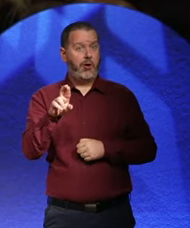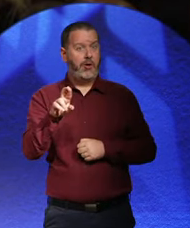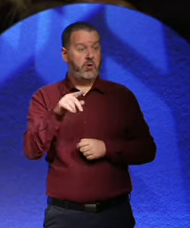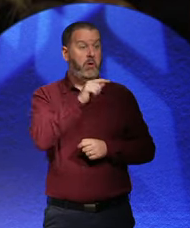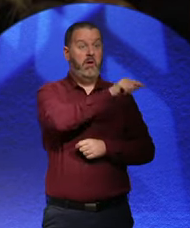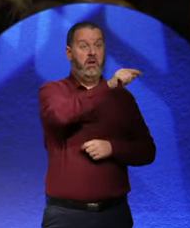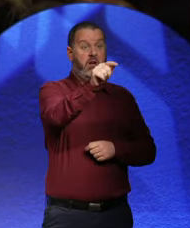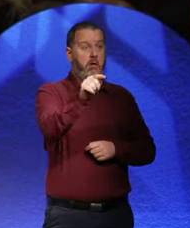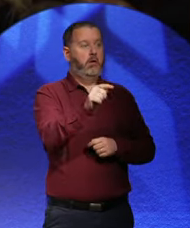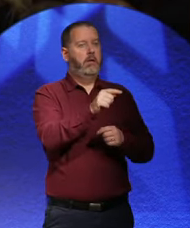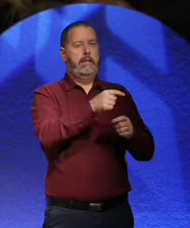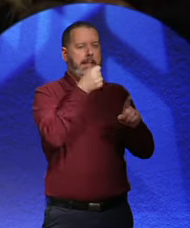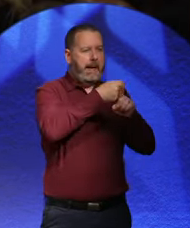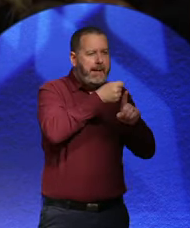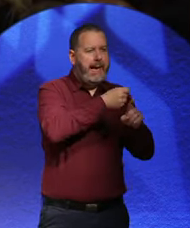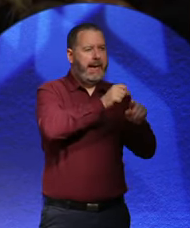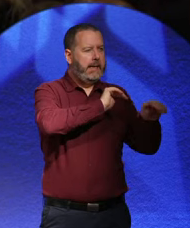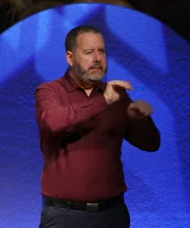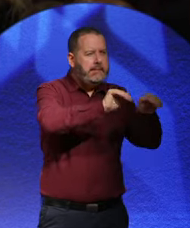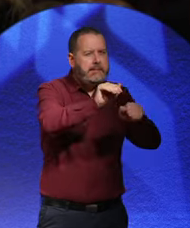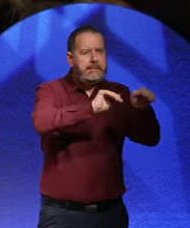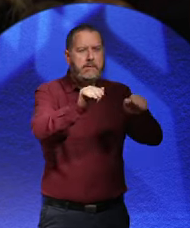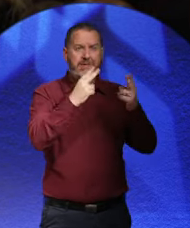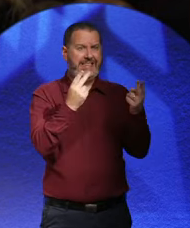-Semitism in their initial breakthrough.